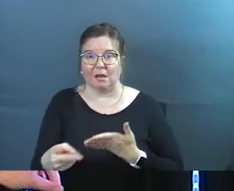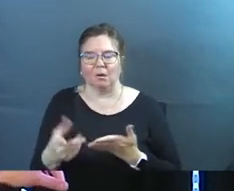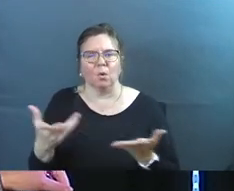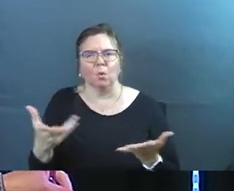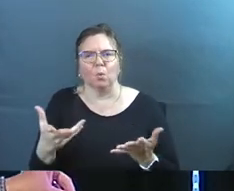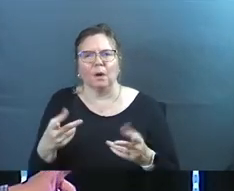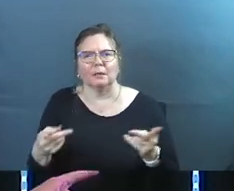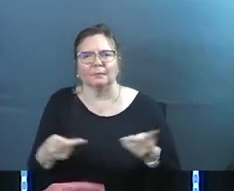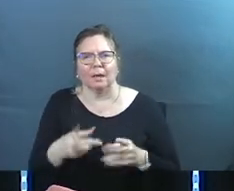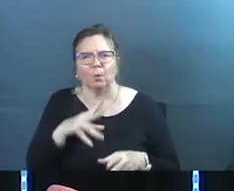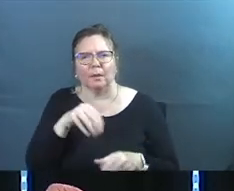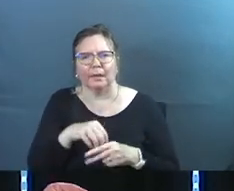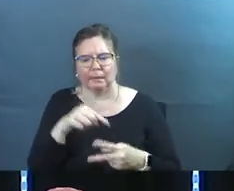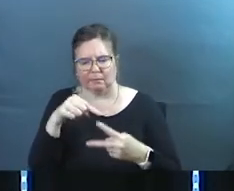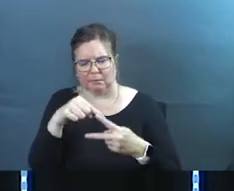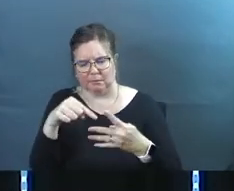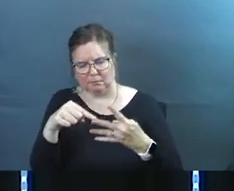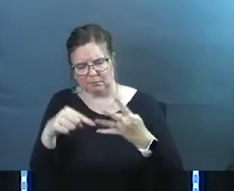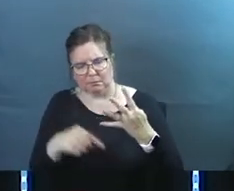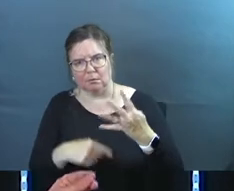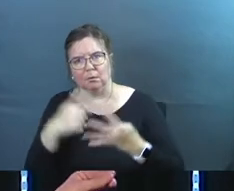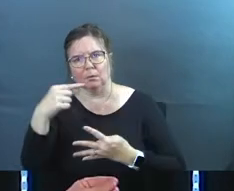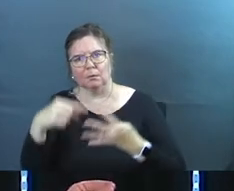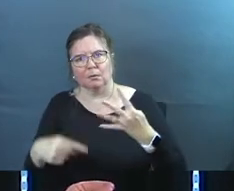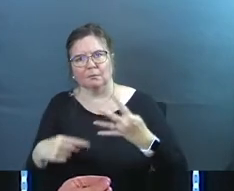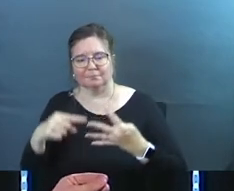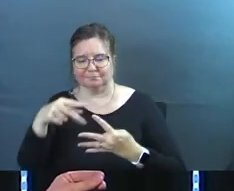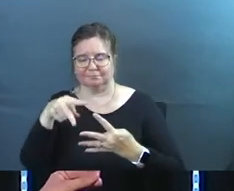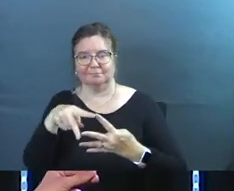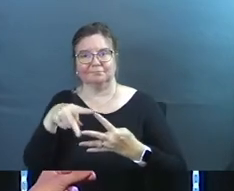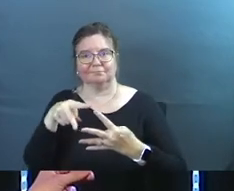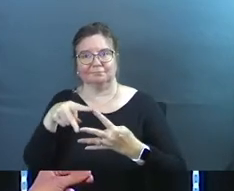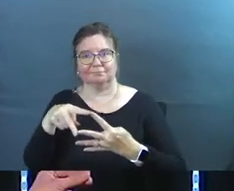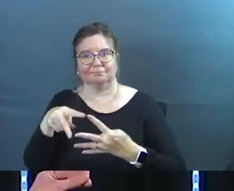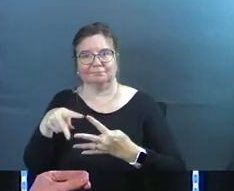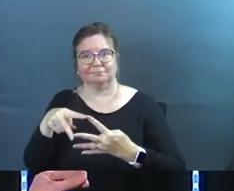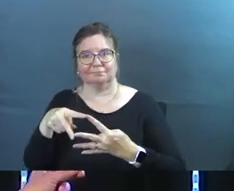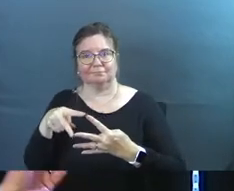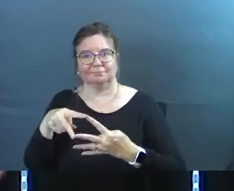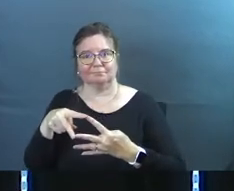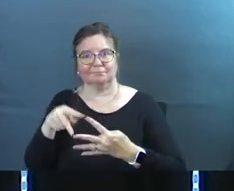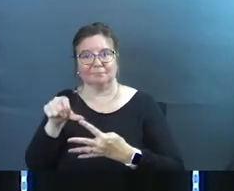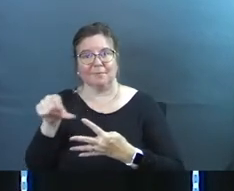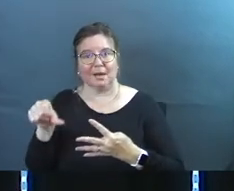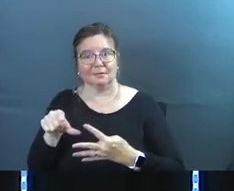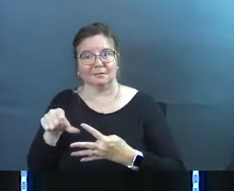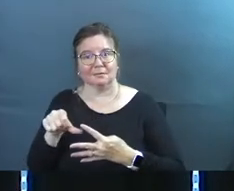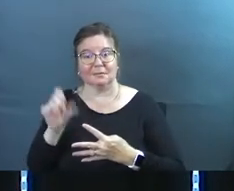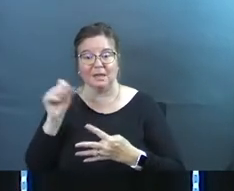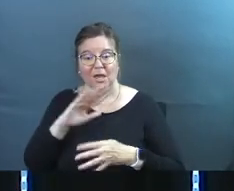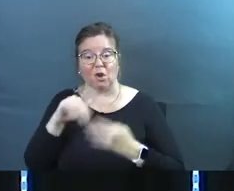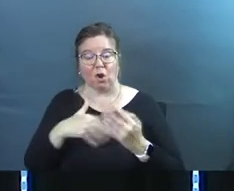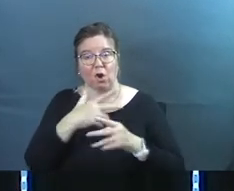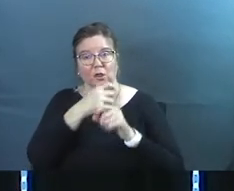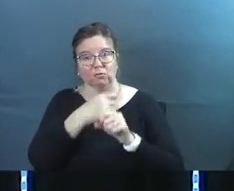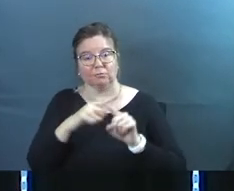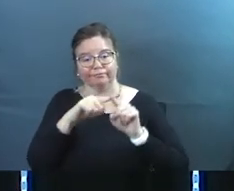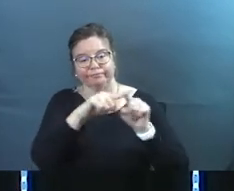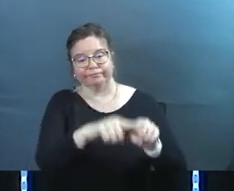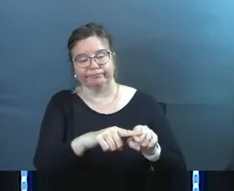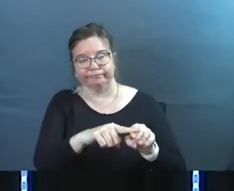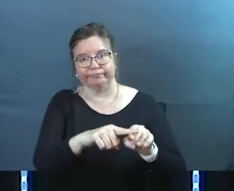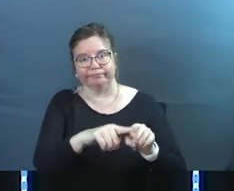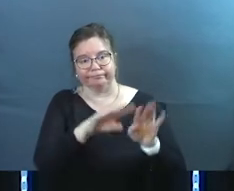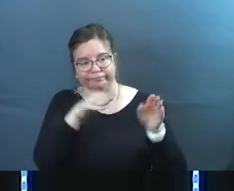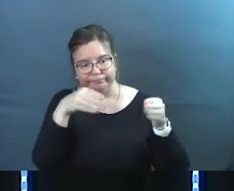What spot were they in? They were in the first two. Yes, they had all of their trust